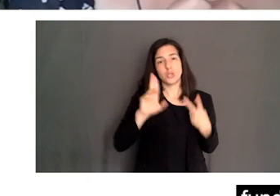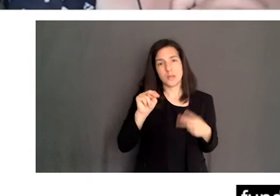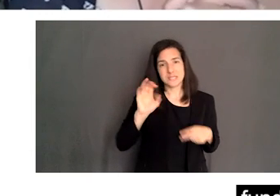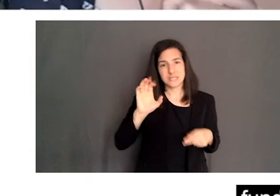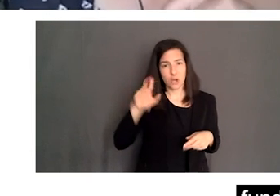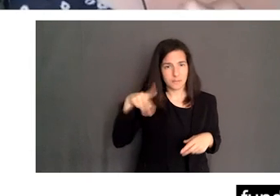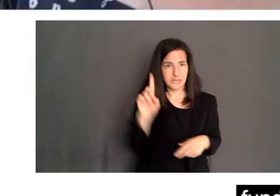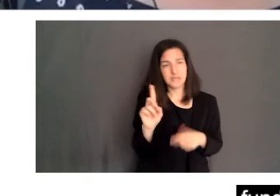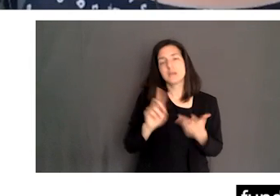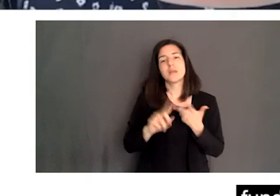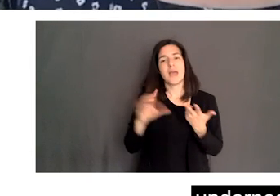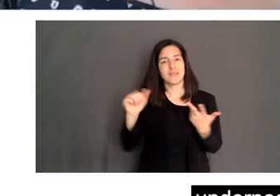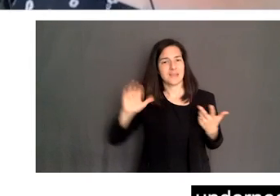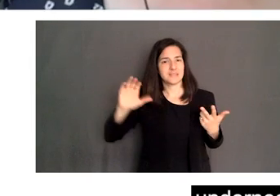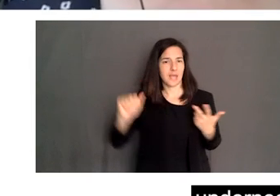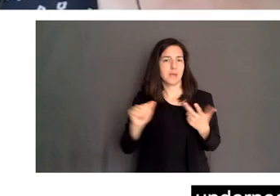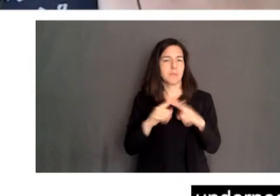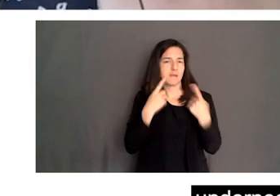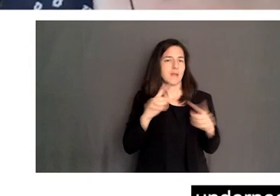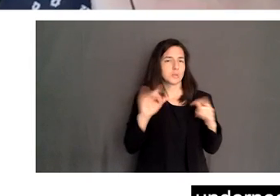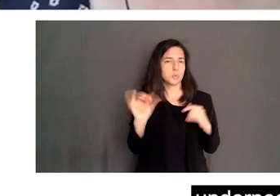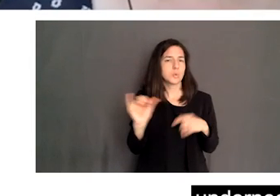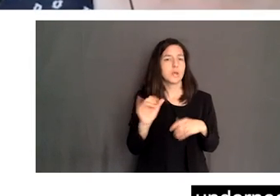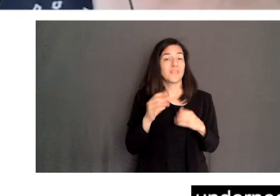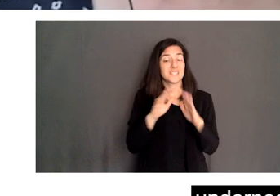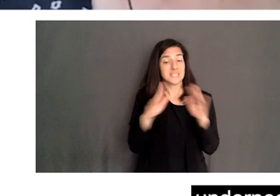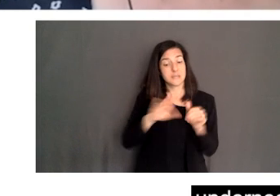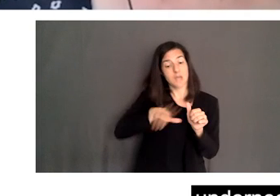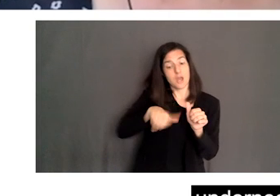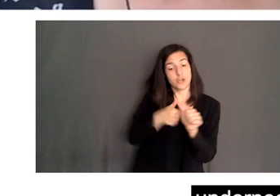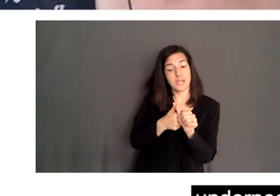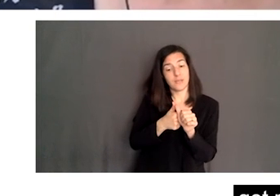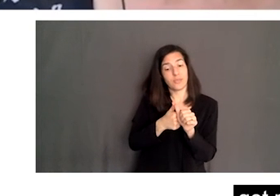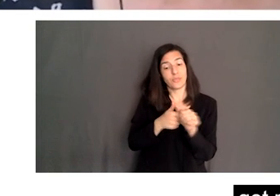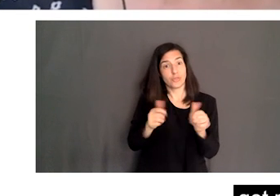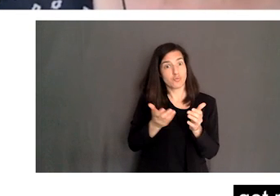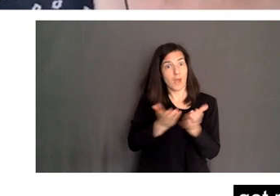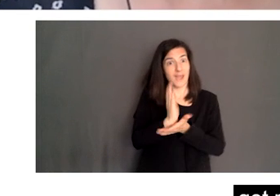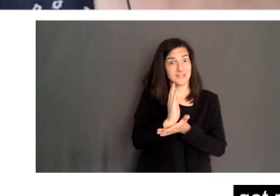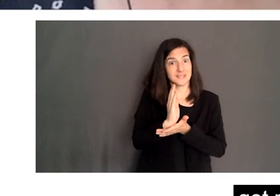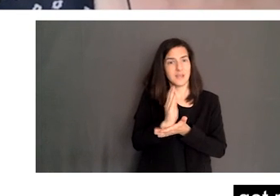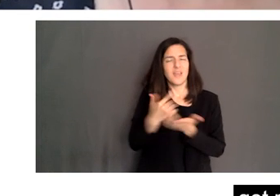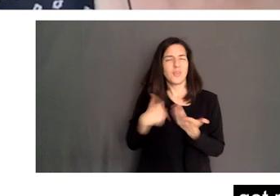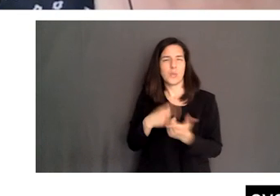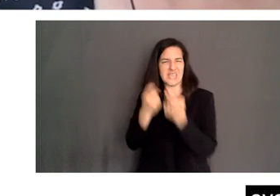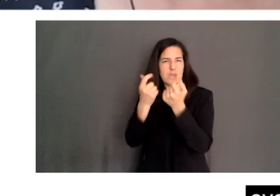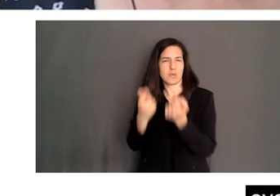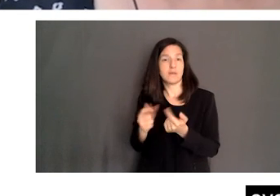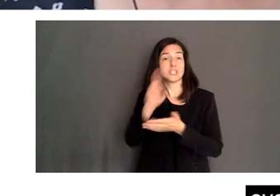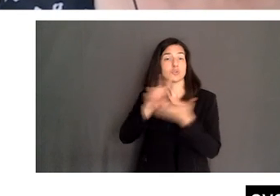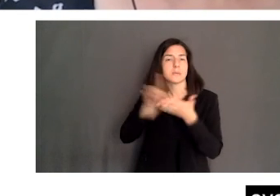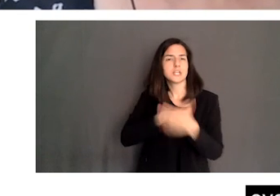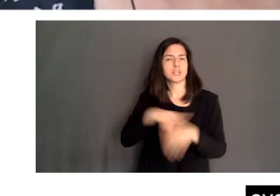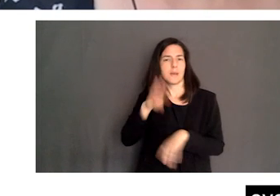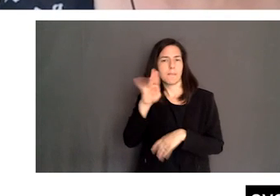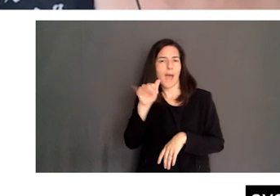fundamentally that the systems that are underneath those rights, really, you know, that we get rid of the discrimination and bias and everything that still